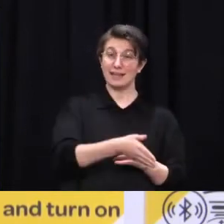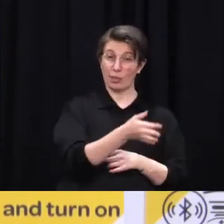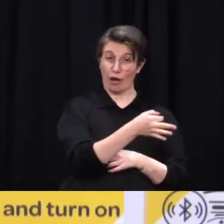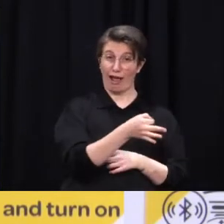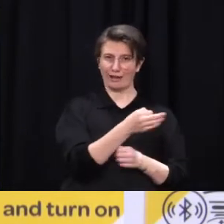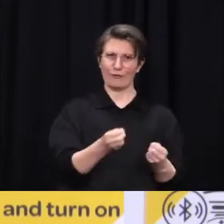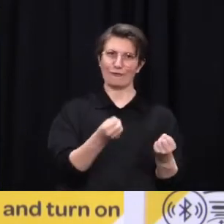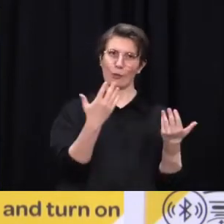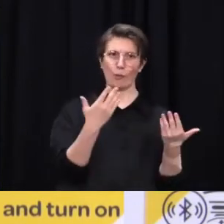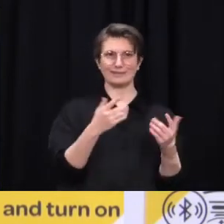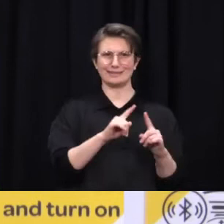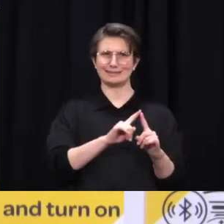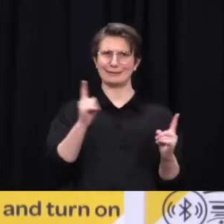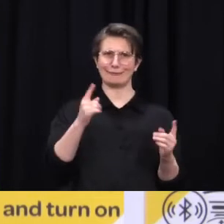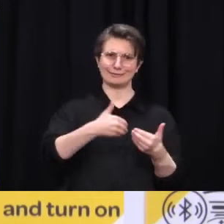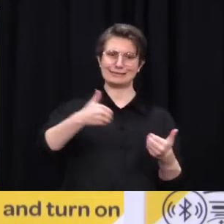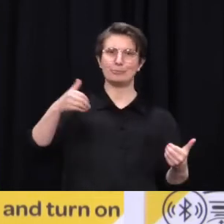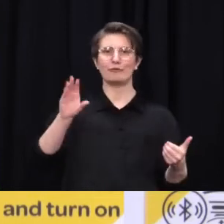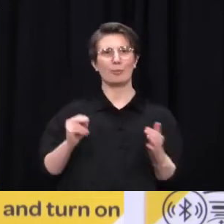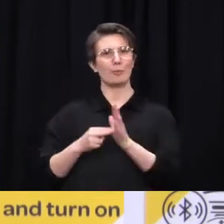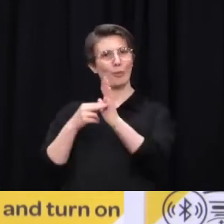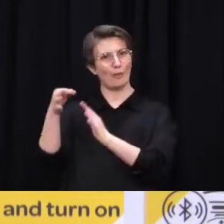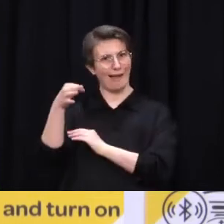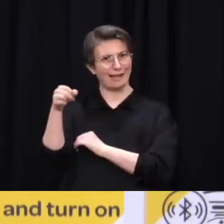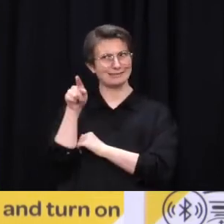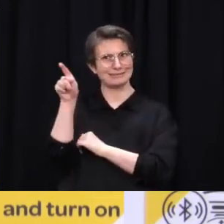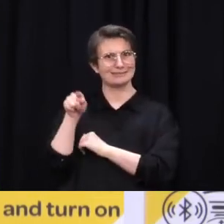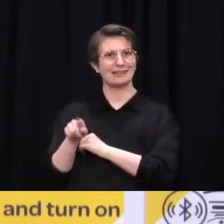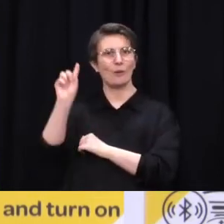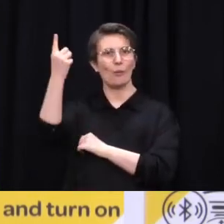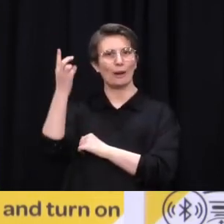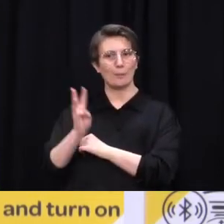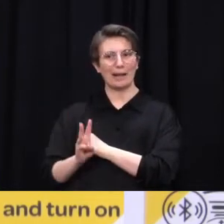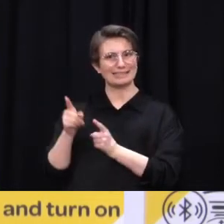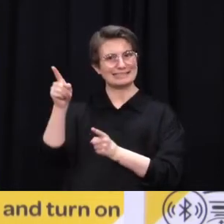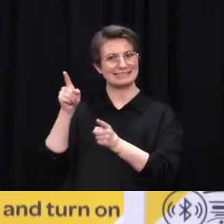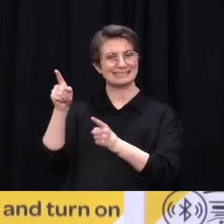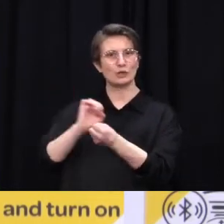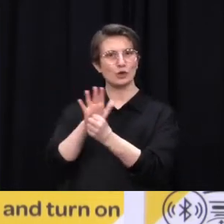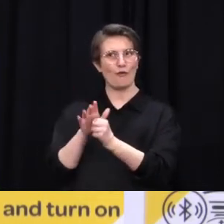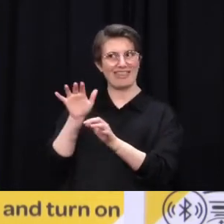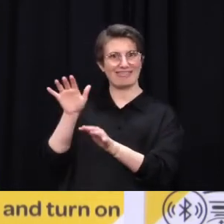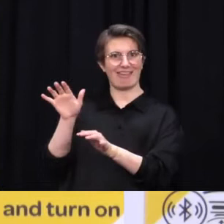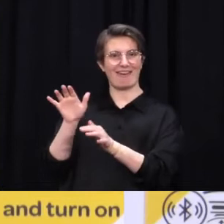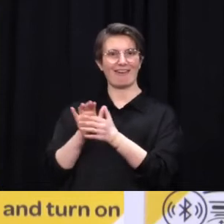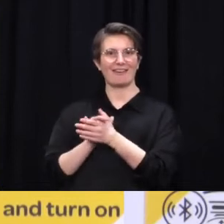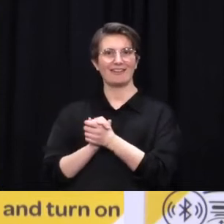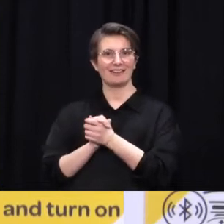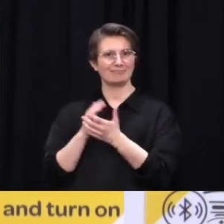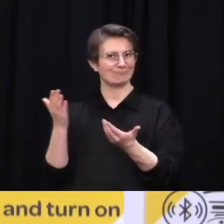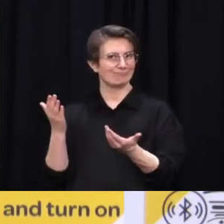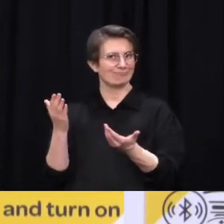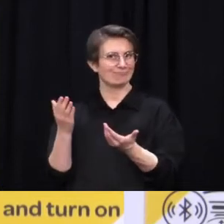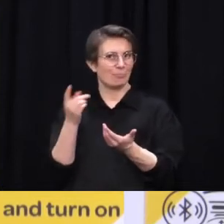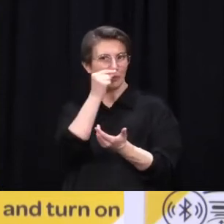Obviously, you know, Wellington and Auckland have been the main hotspots, but is there a possibility that some regions in the North Island could